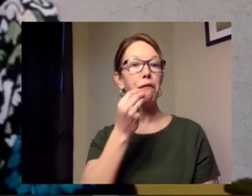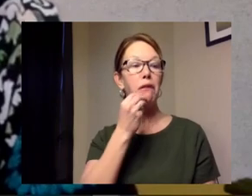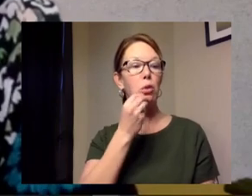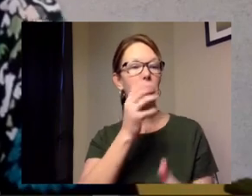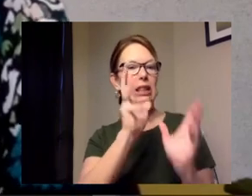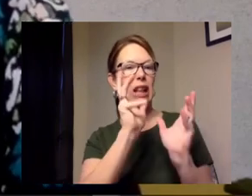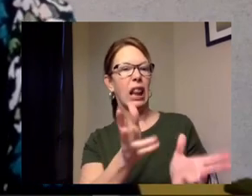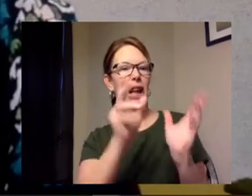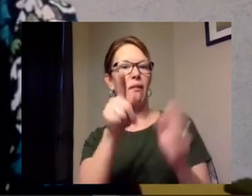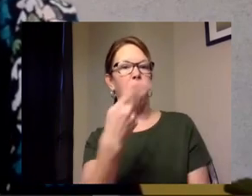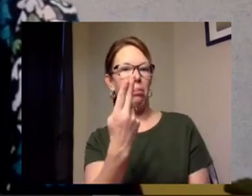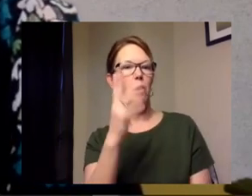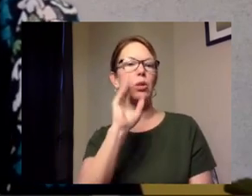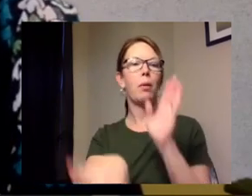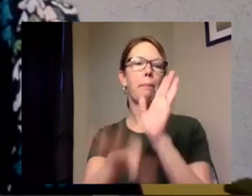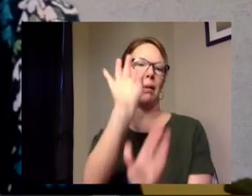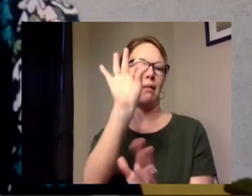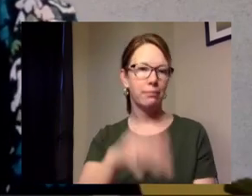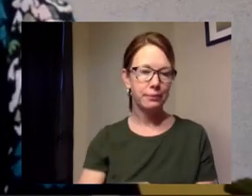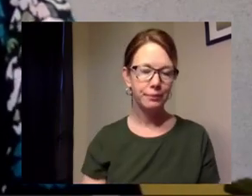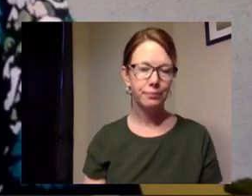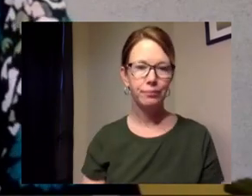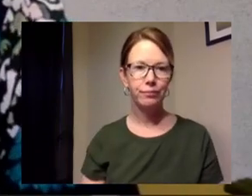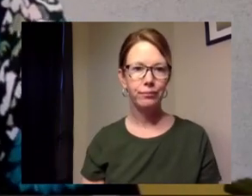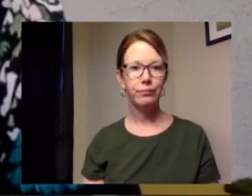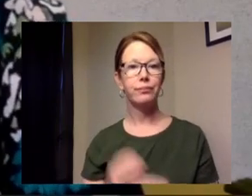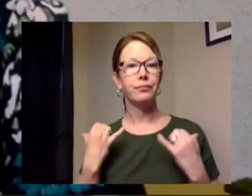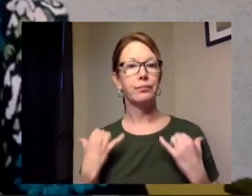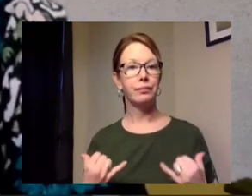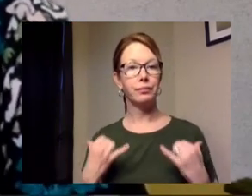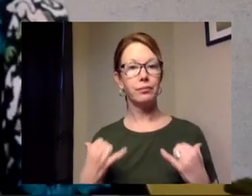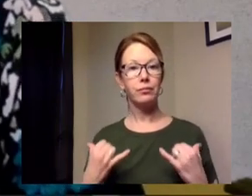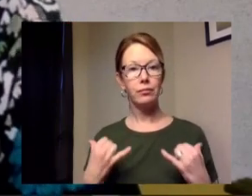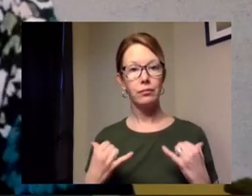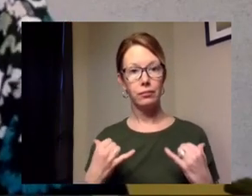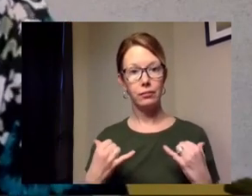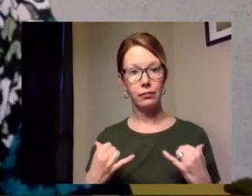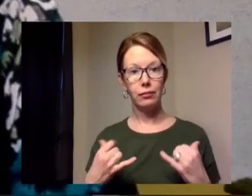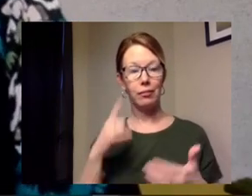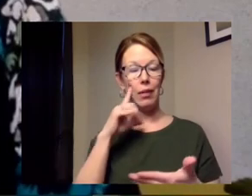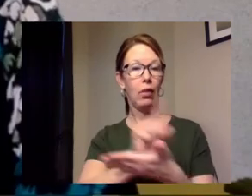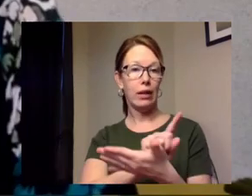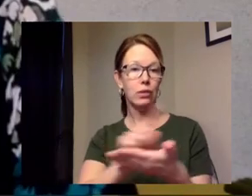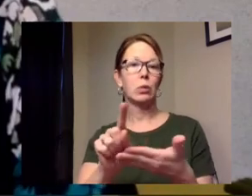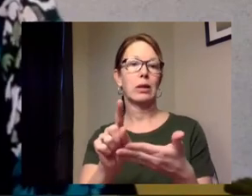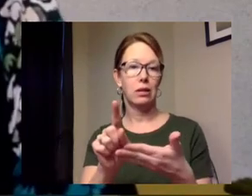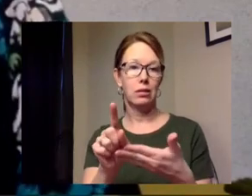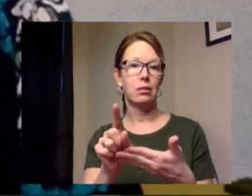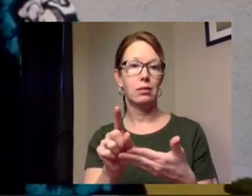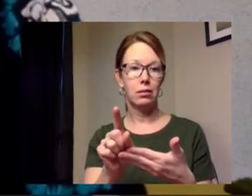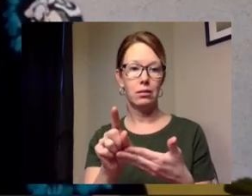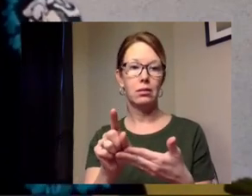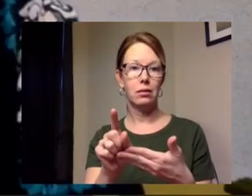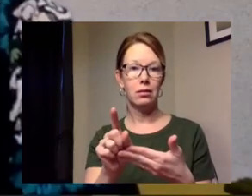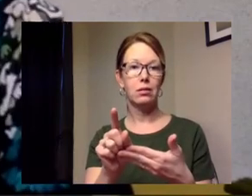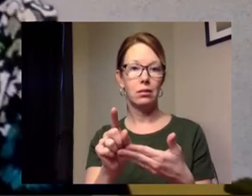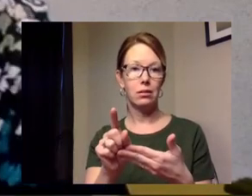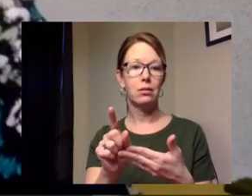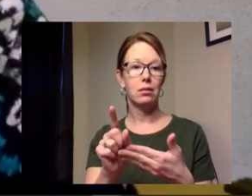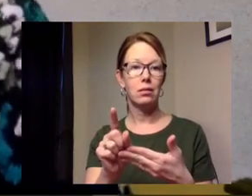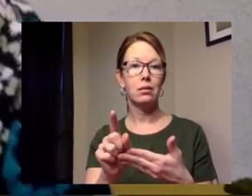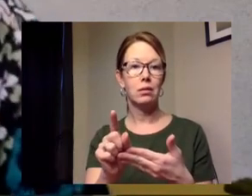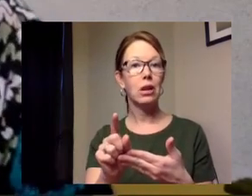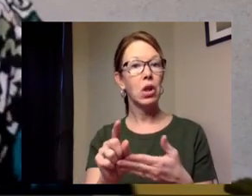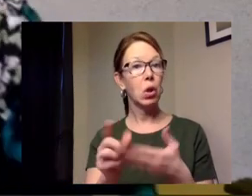those days um currently we actually this week we we saw let we we actually